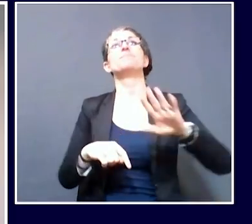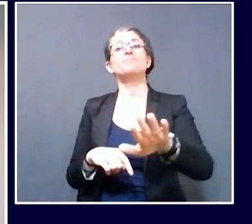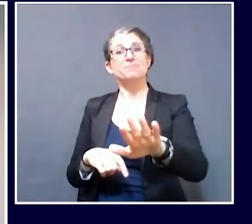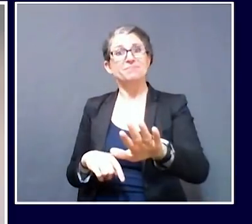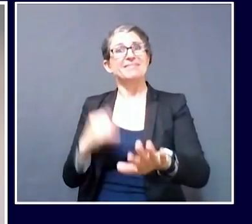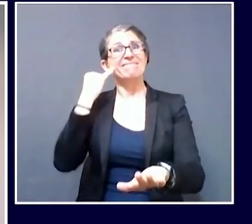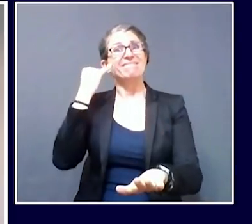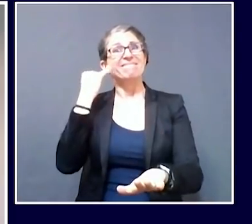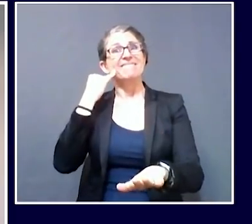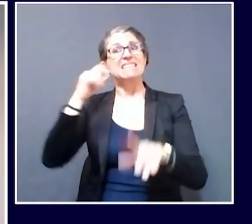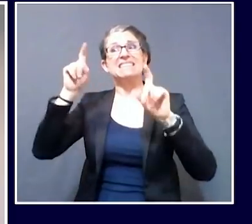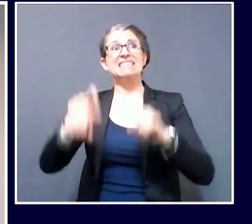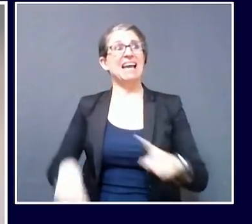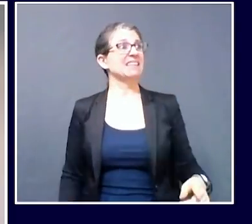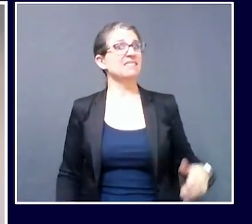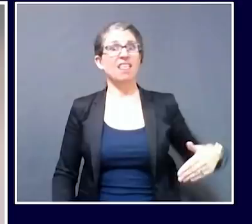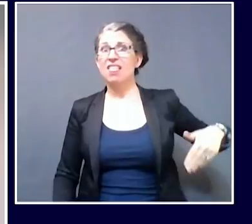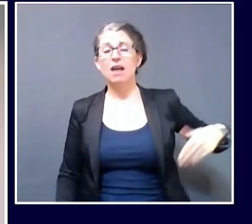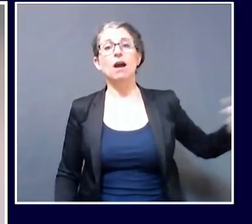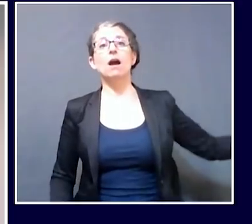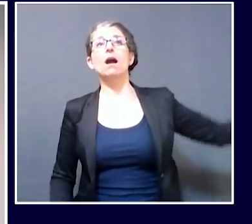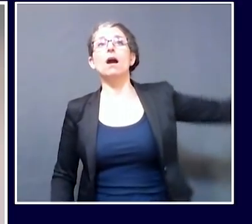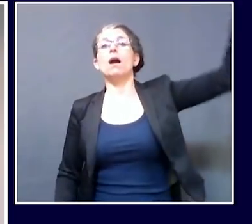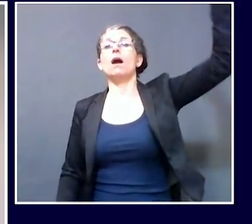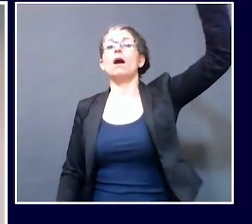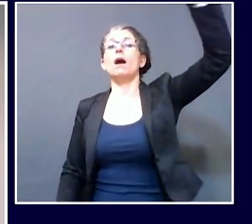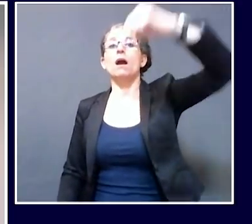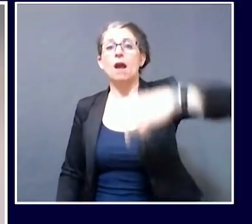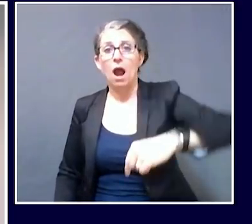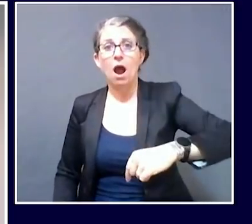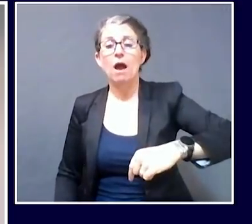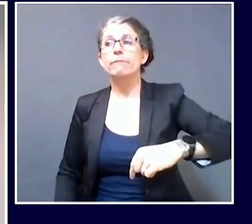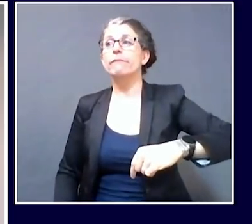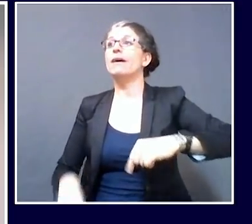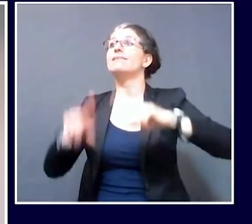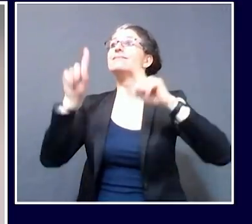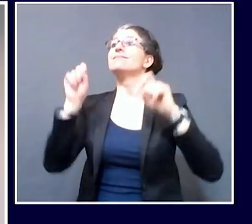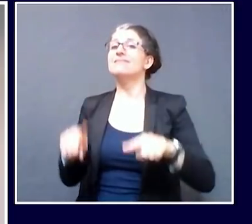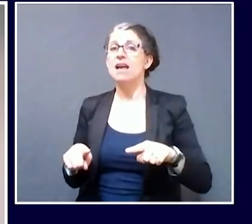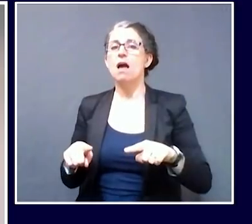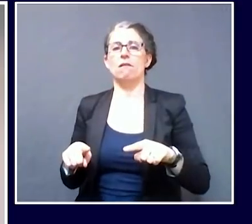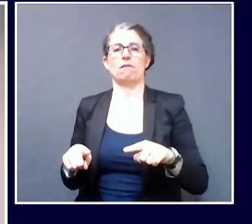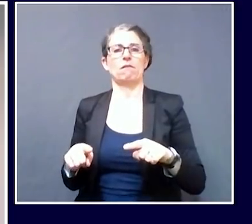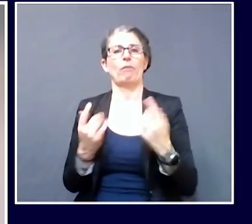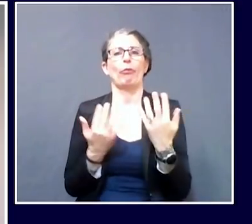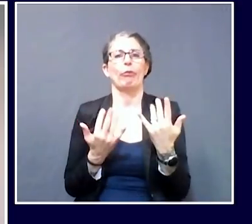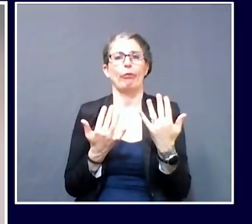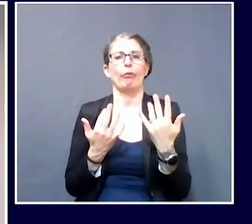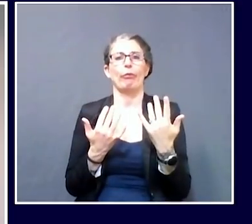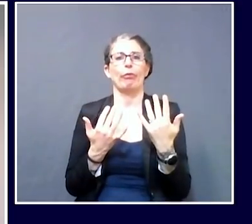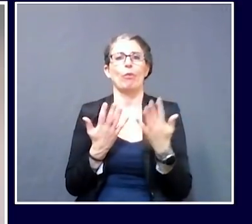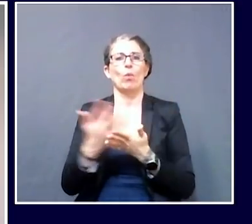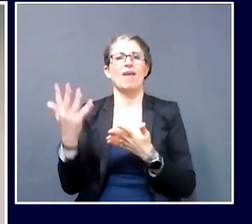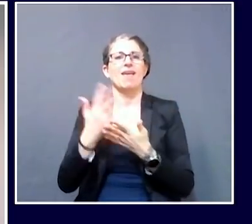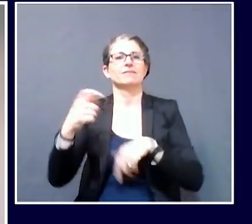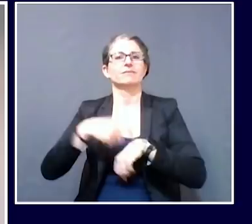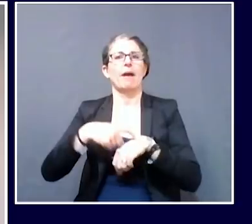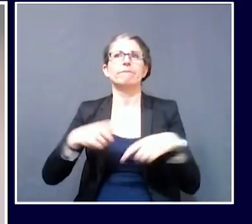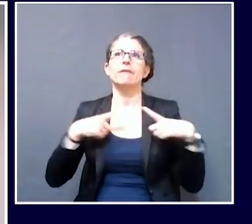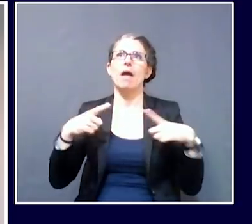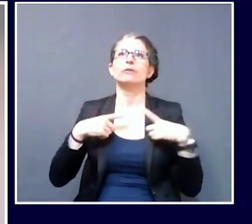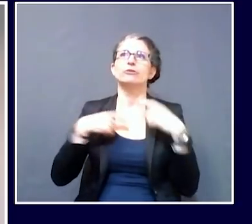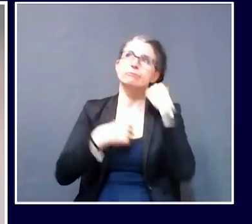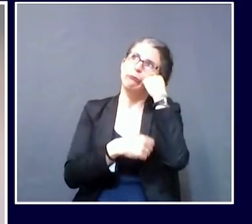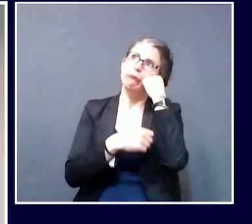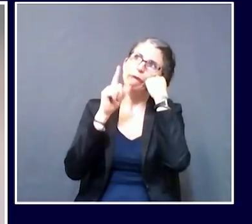allows them to come to Maine with their negative tests and their certification form, or with their certification form, rather, and